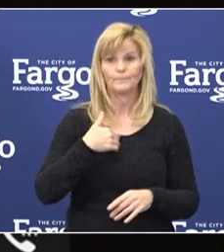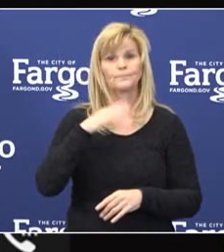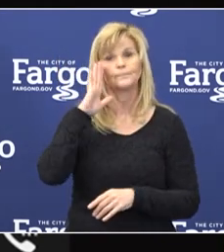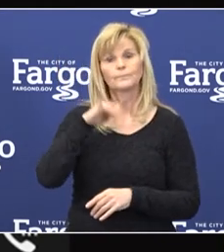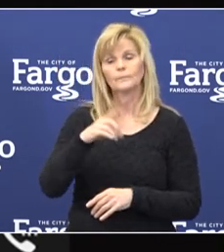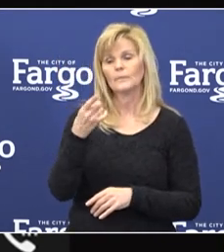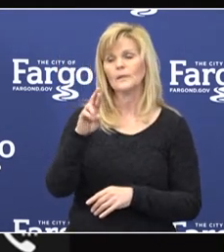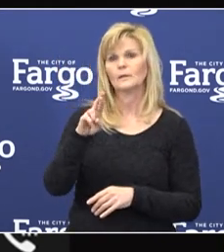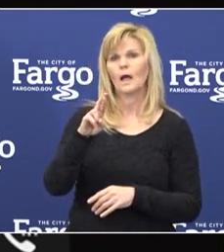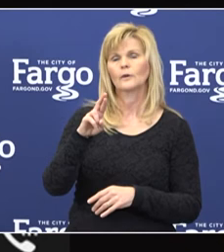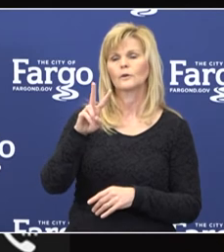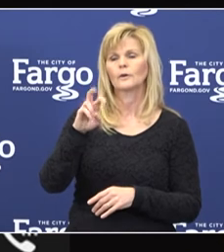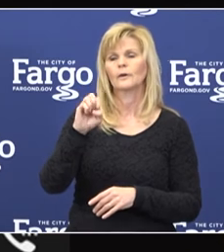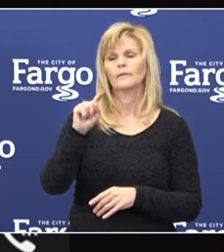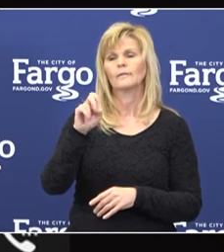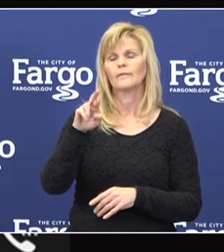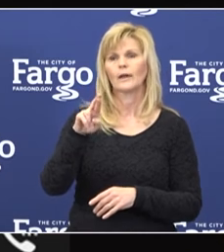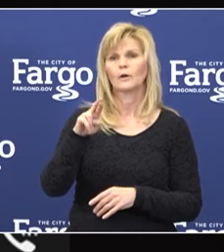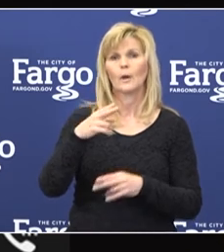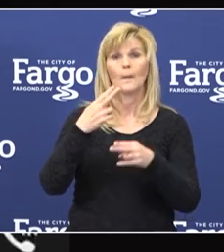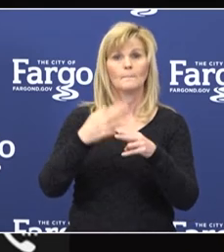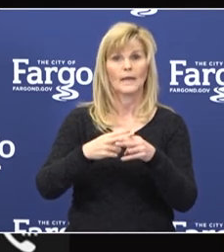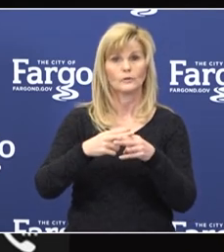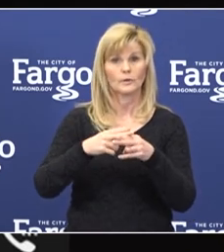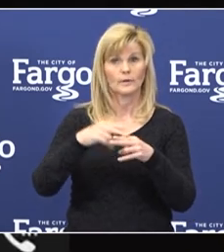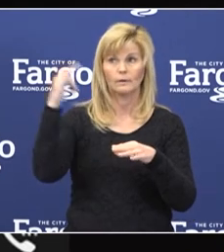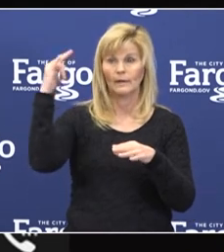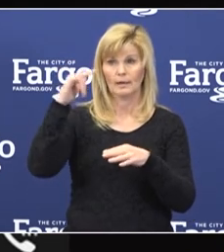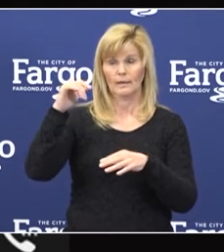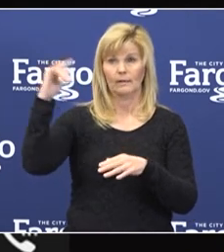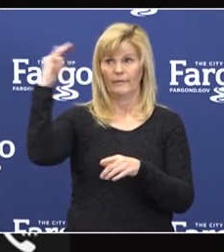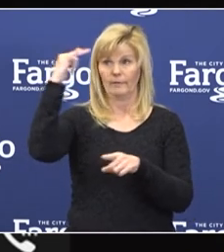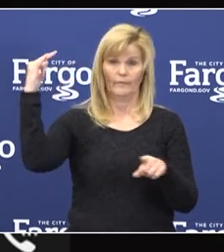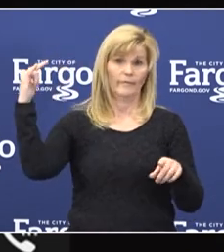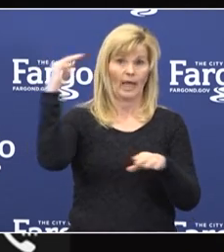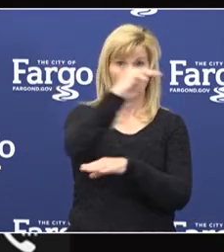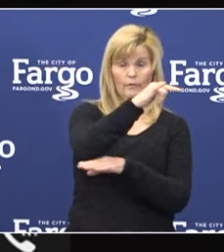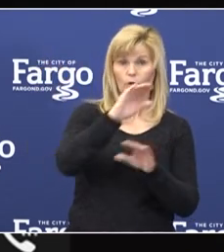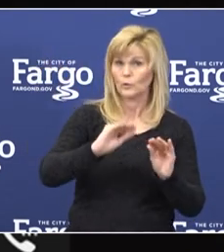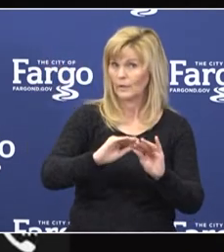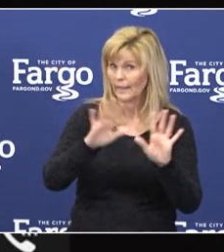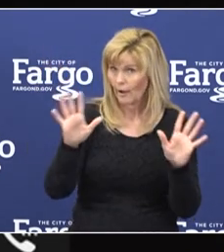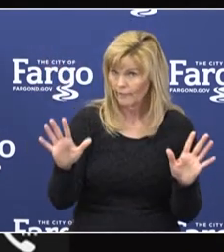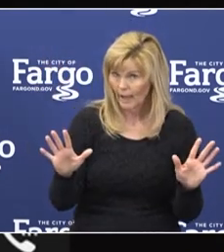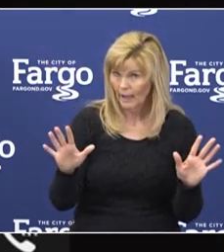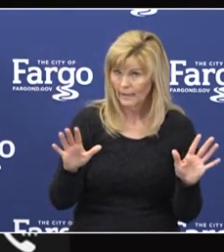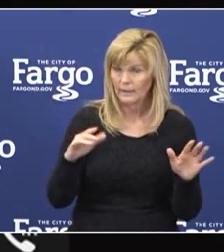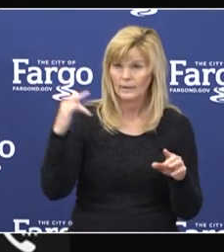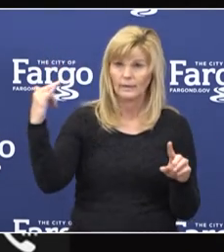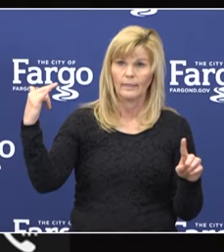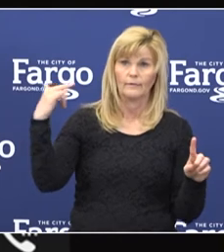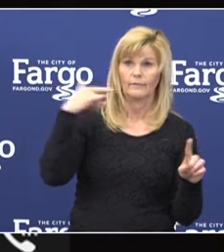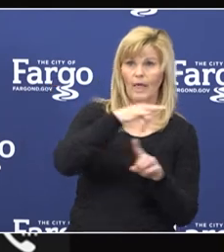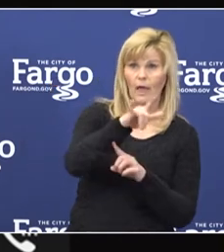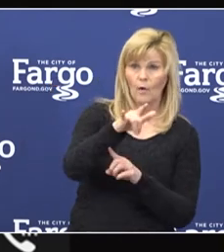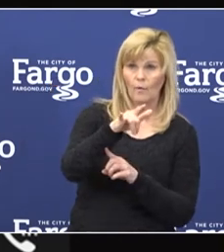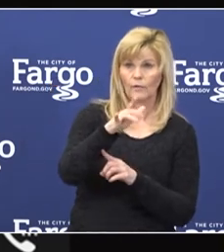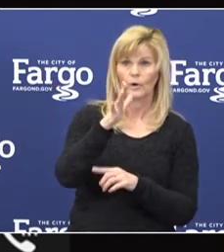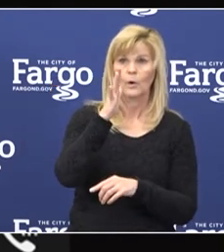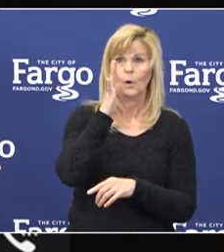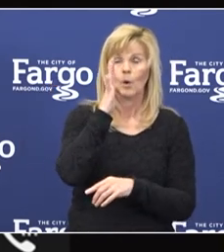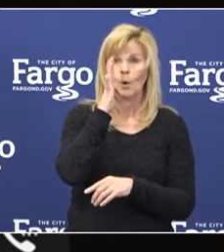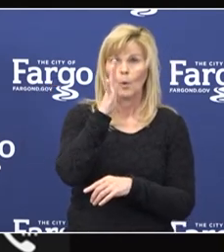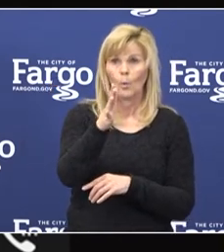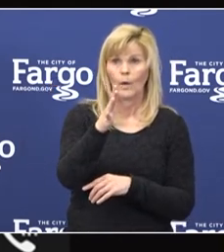Dr. Vetter had mentioned the flyover, and just to clarify, the flyover is going to